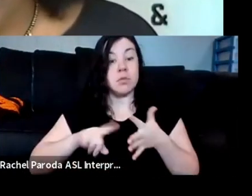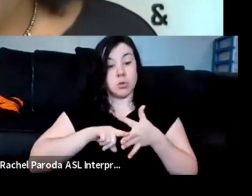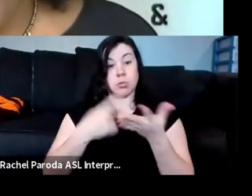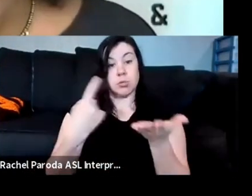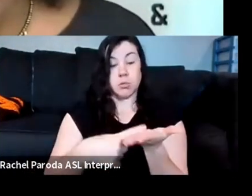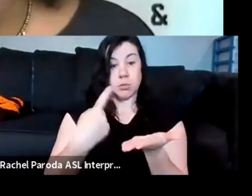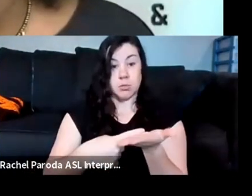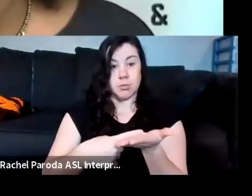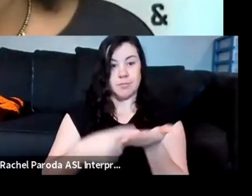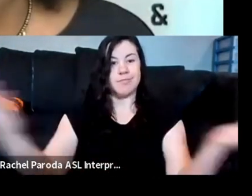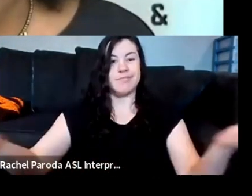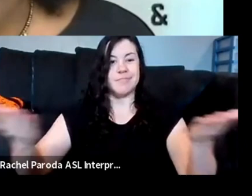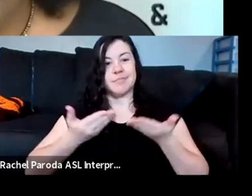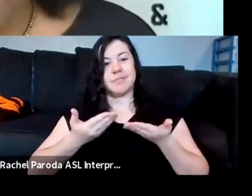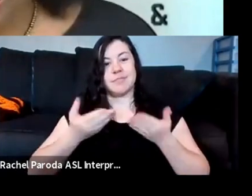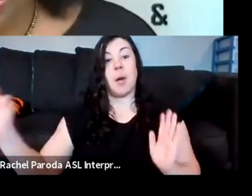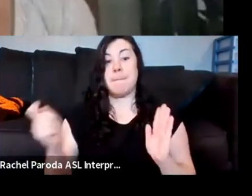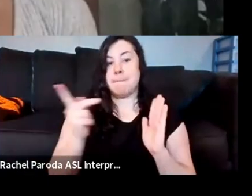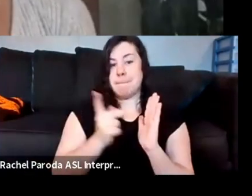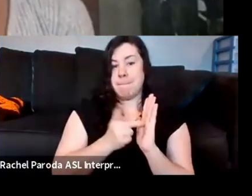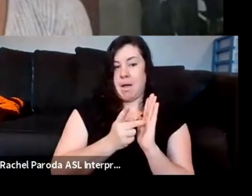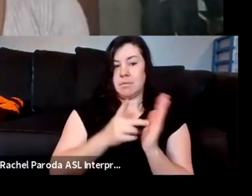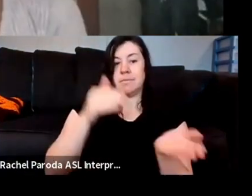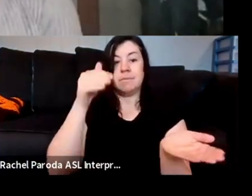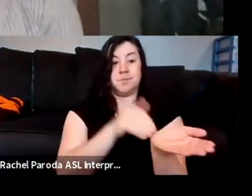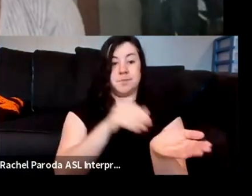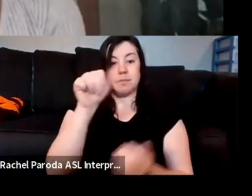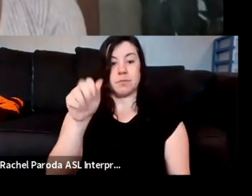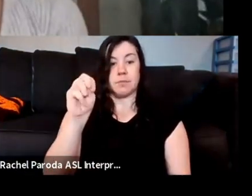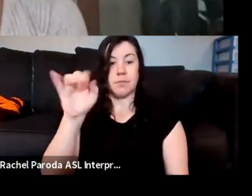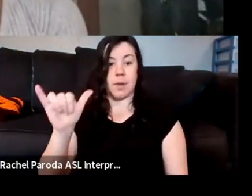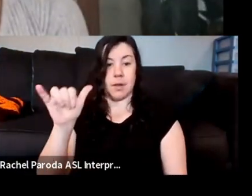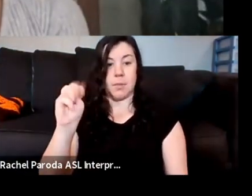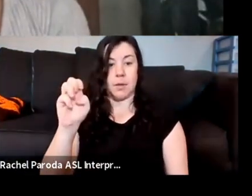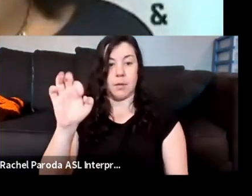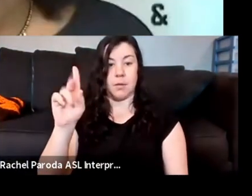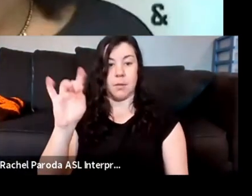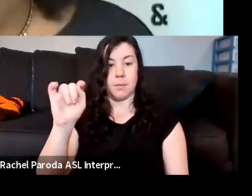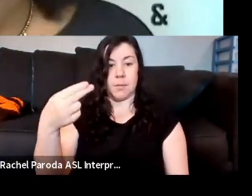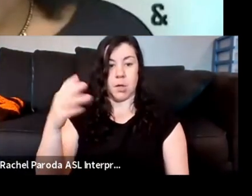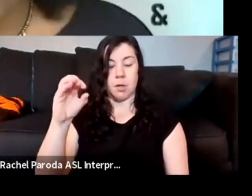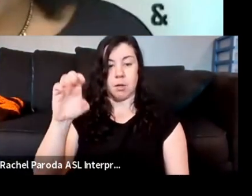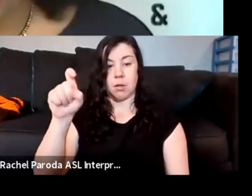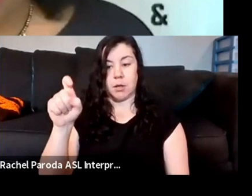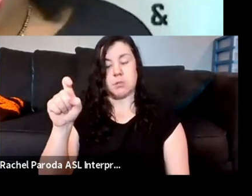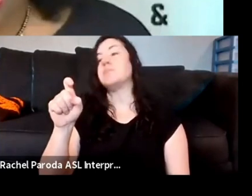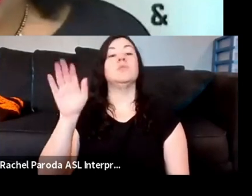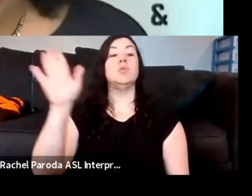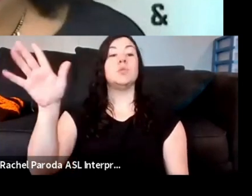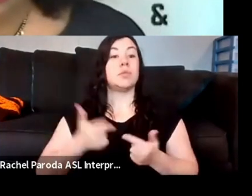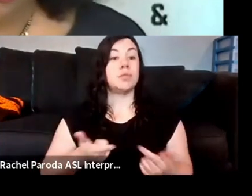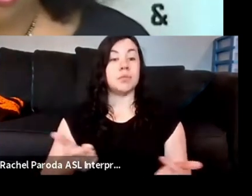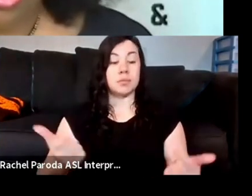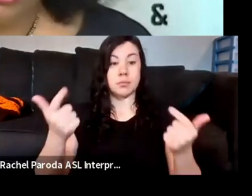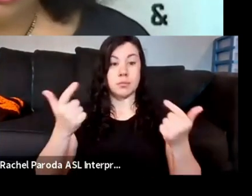I'd like to welcome back Dr. Amy Meredith Cox, whose life practice is a wonderful example of how to keep our minds,